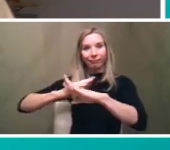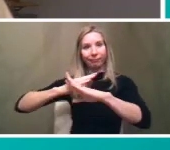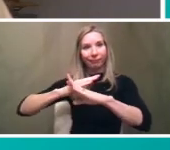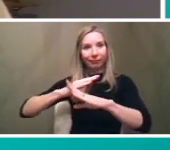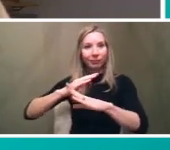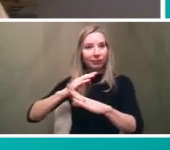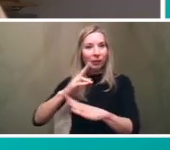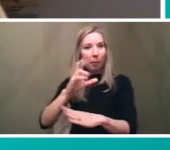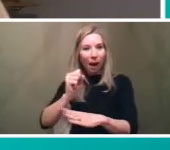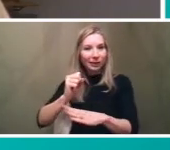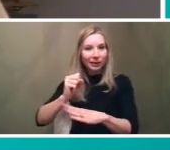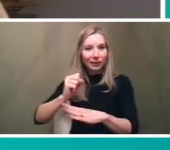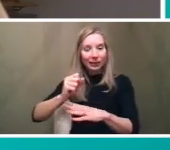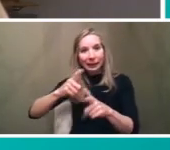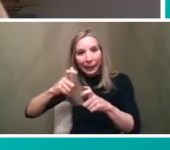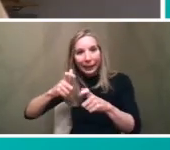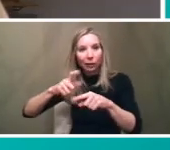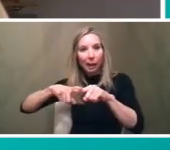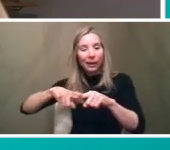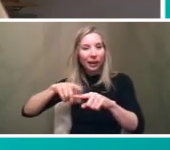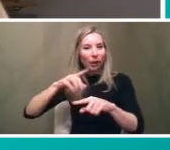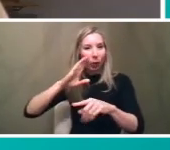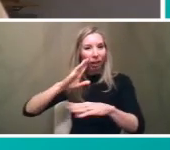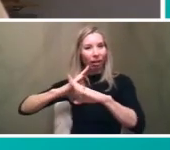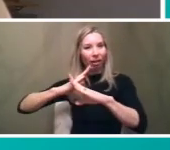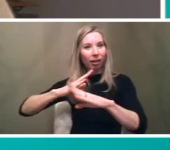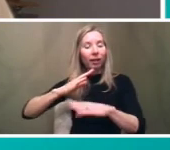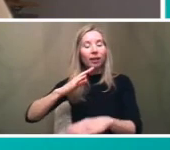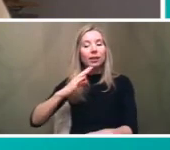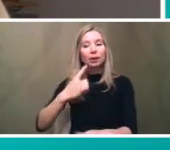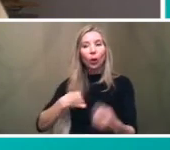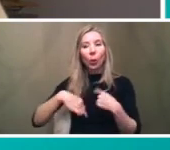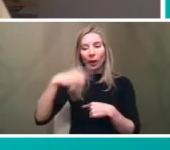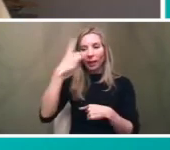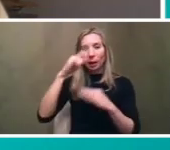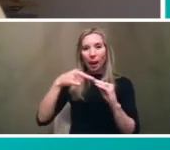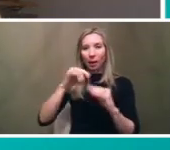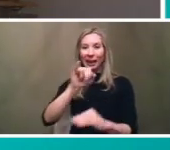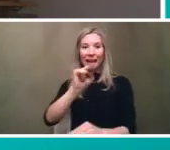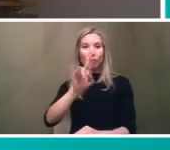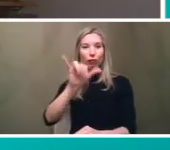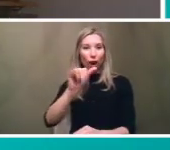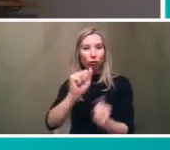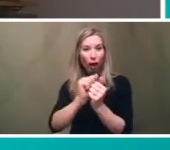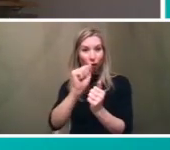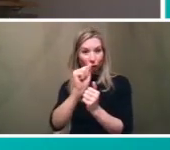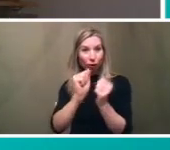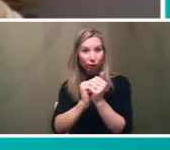car can really have a big impact on the bus speed and reliability so when we think about our infrastructure too there are things that we can do to